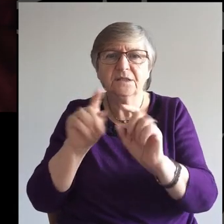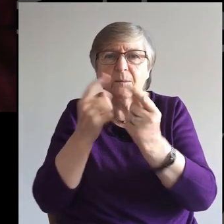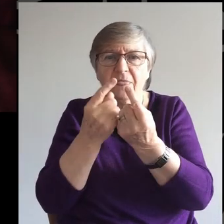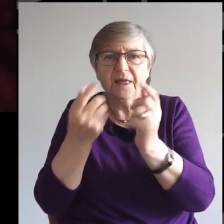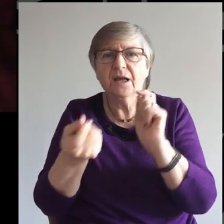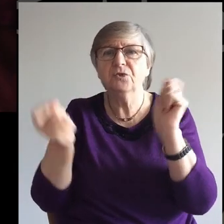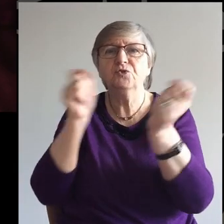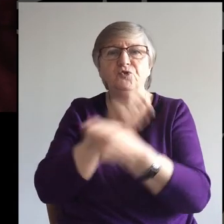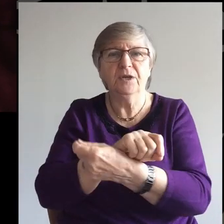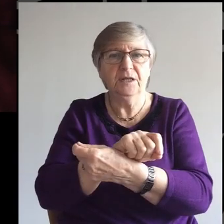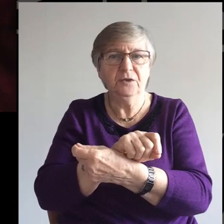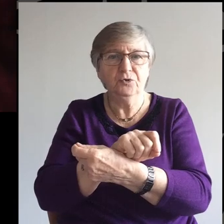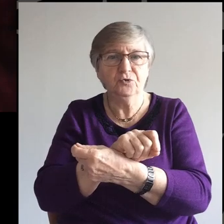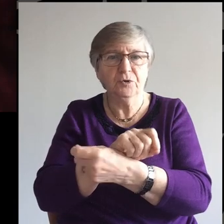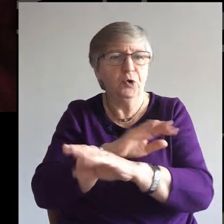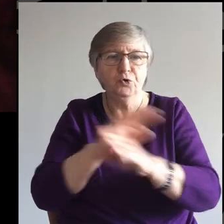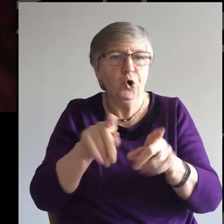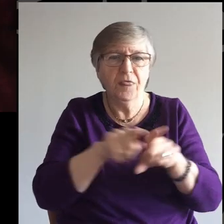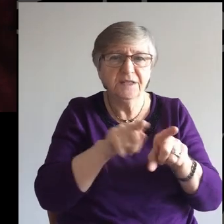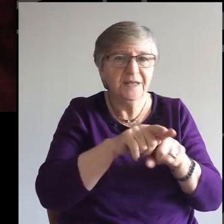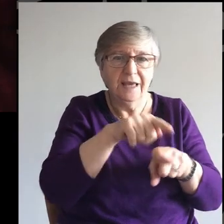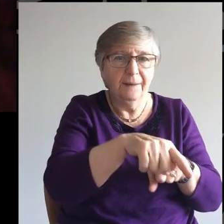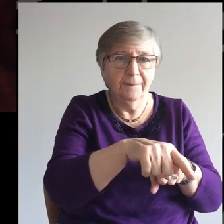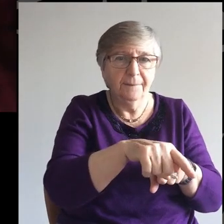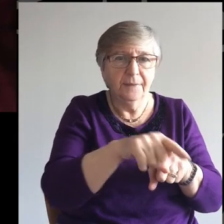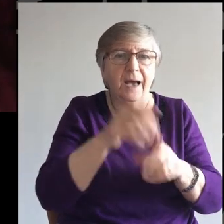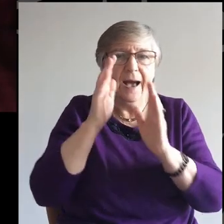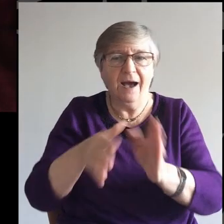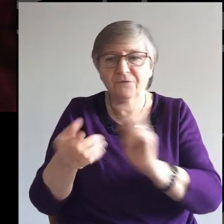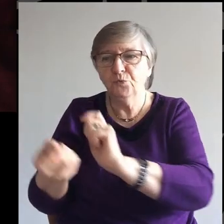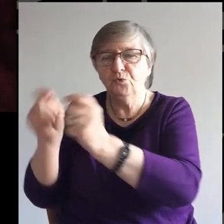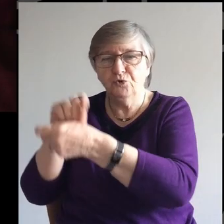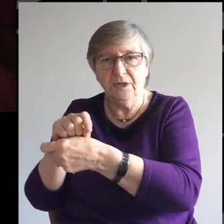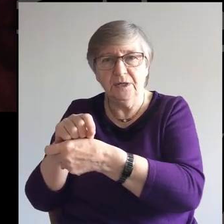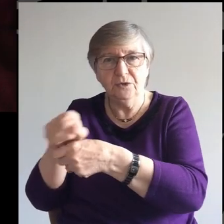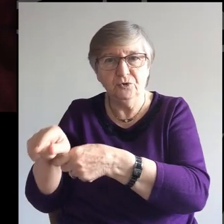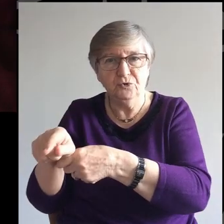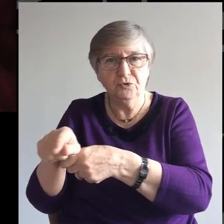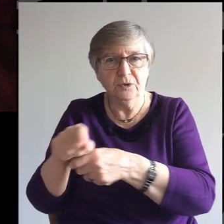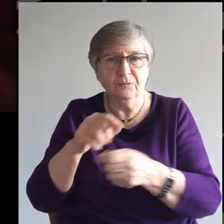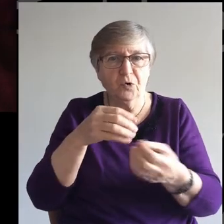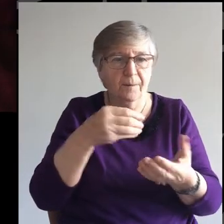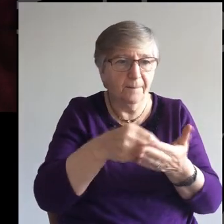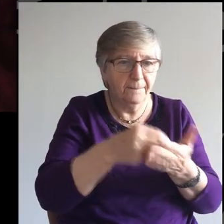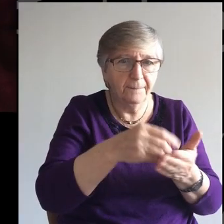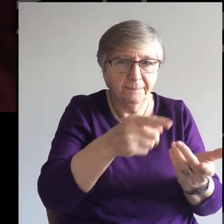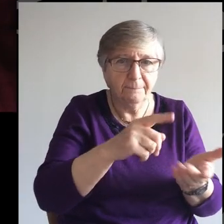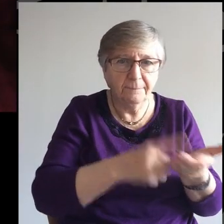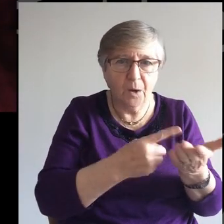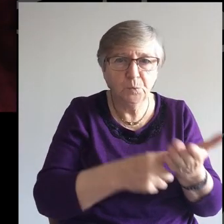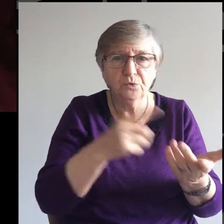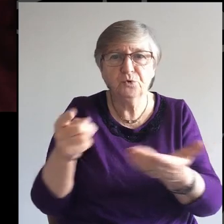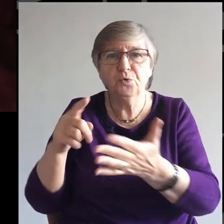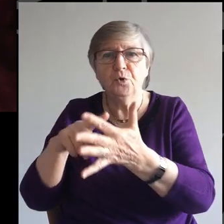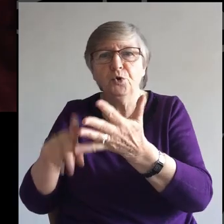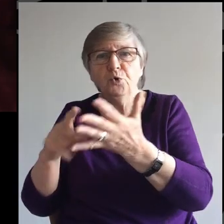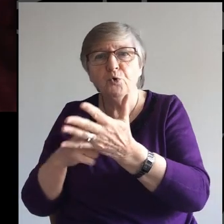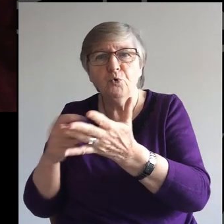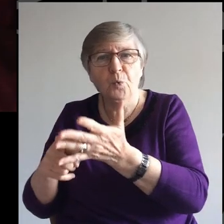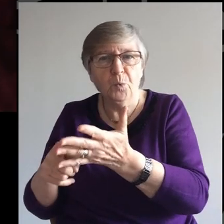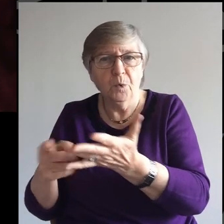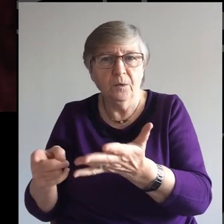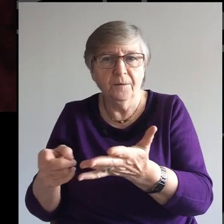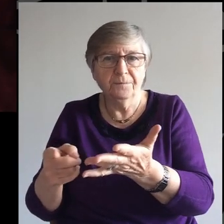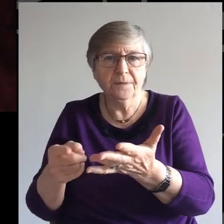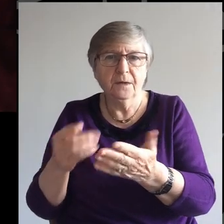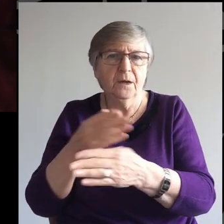a complete change. No longer is the money sterling, it is now euro. So it's no longer is the number of fractions, it is now decimal. Of